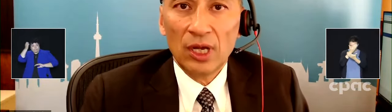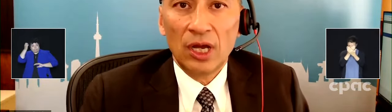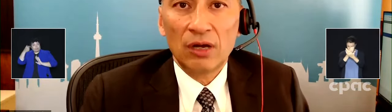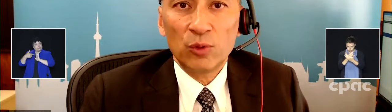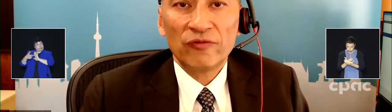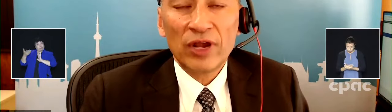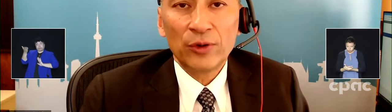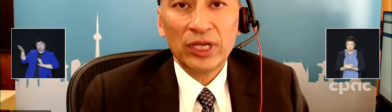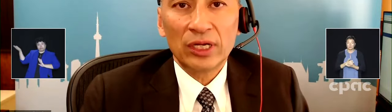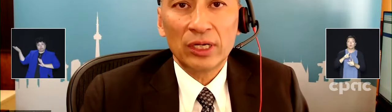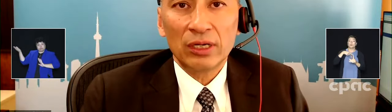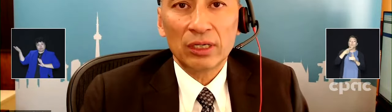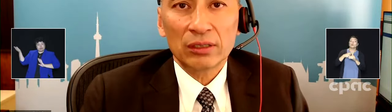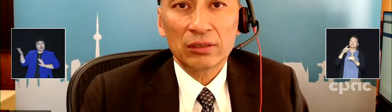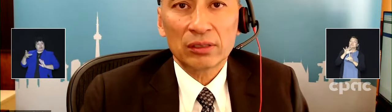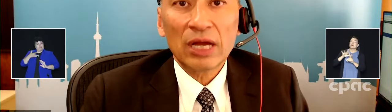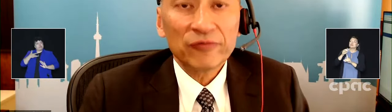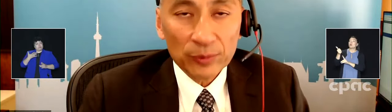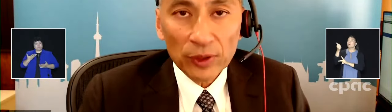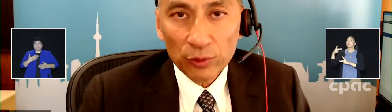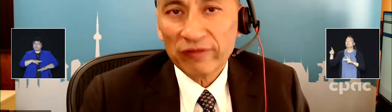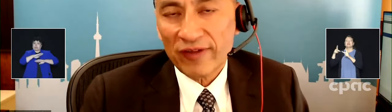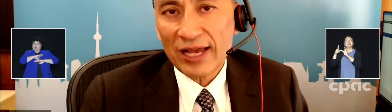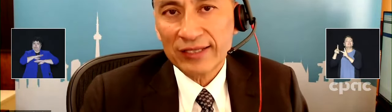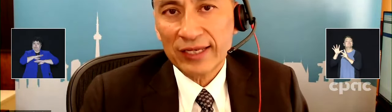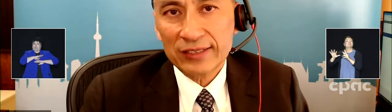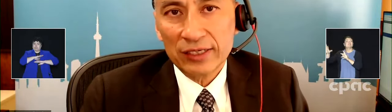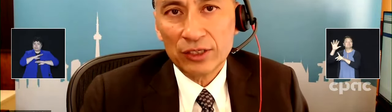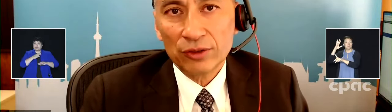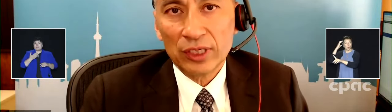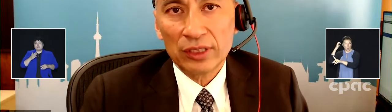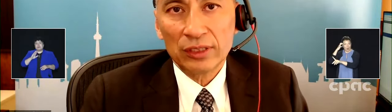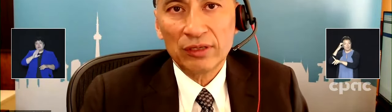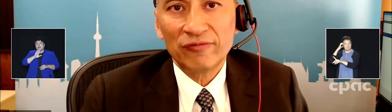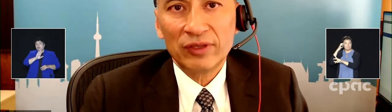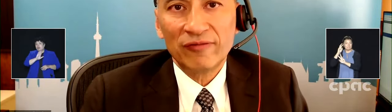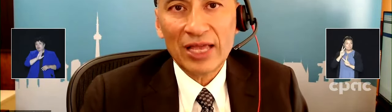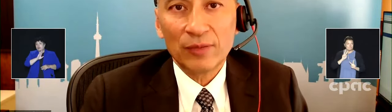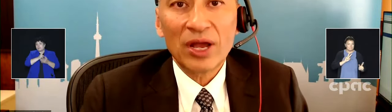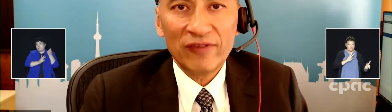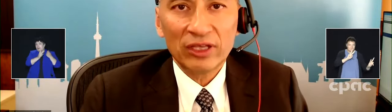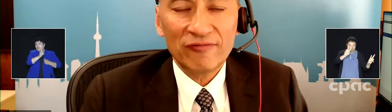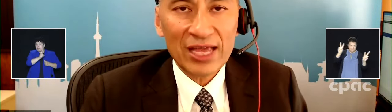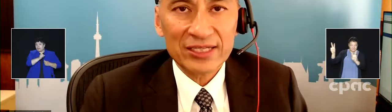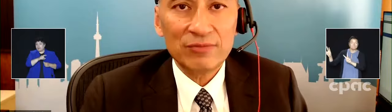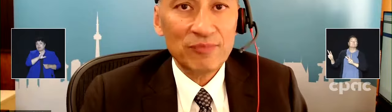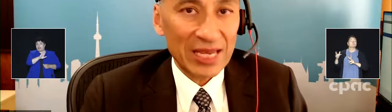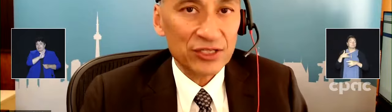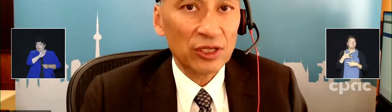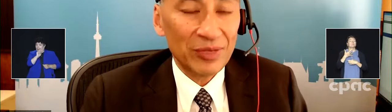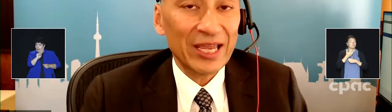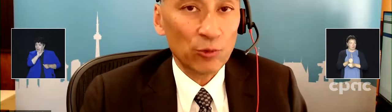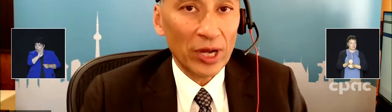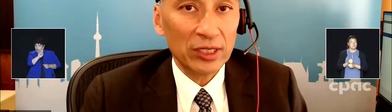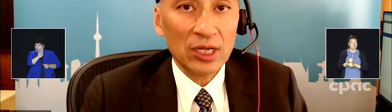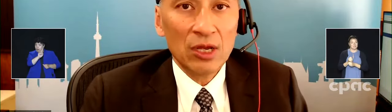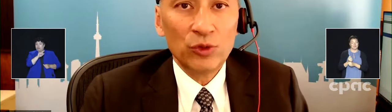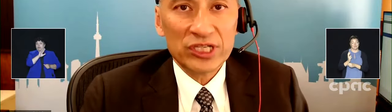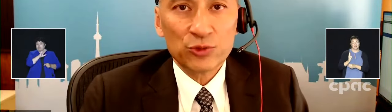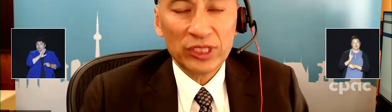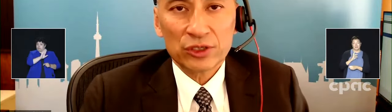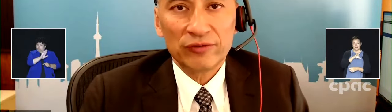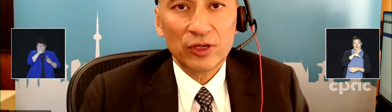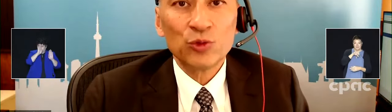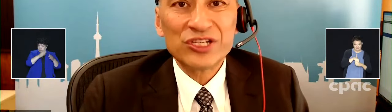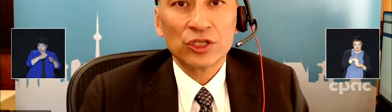we're very comfortable with the fact that, you know, the bivalent vaccine based on the BA.1 which is really sort of